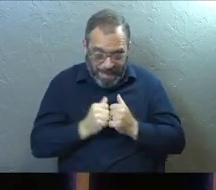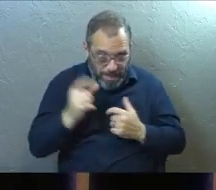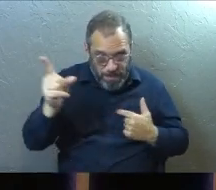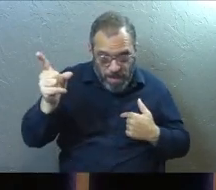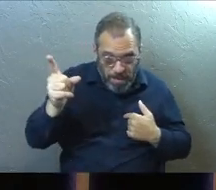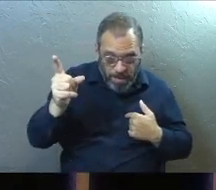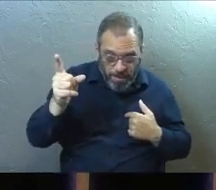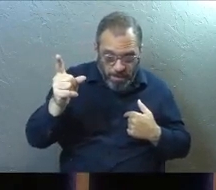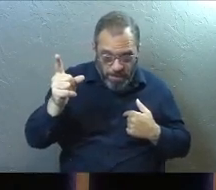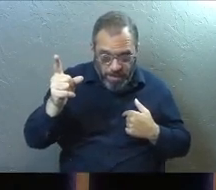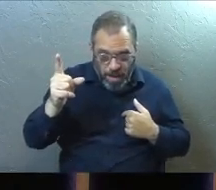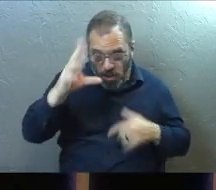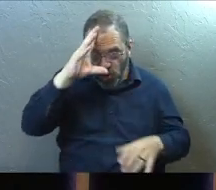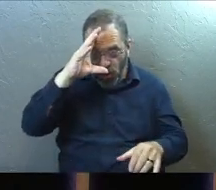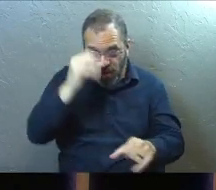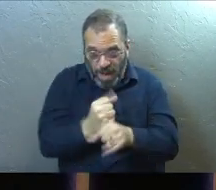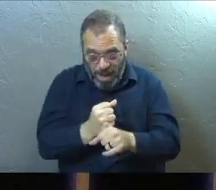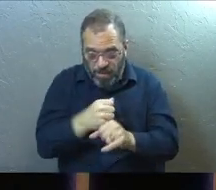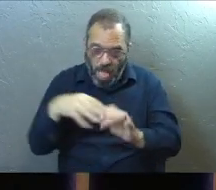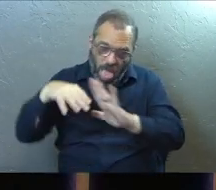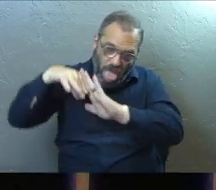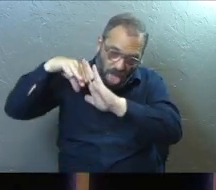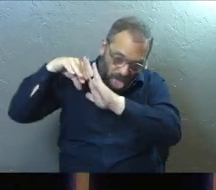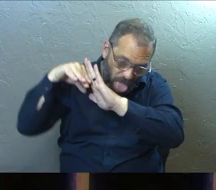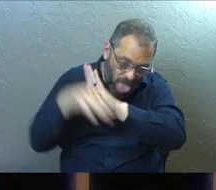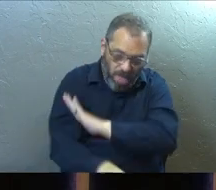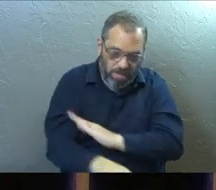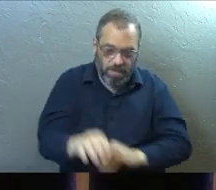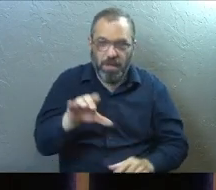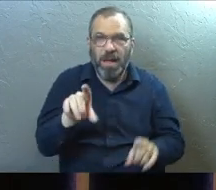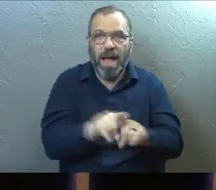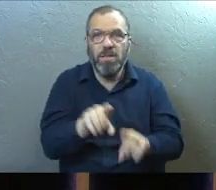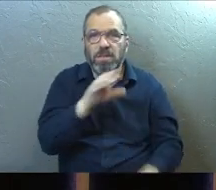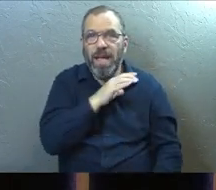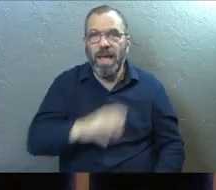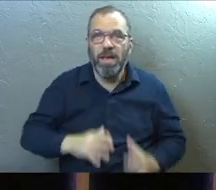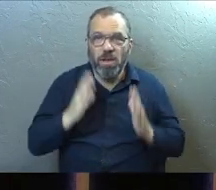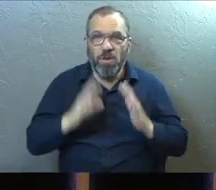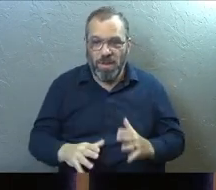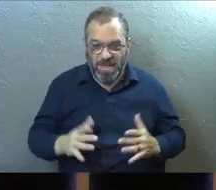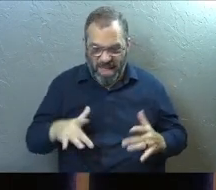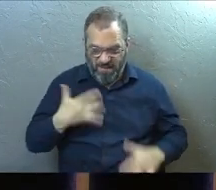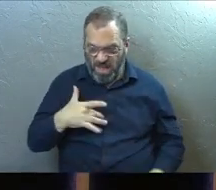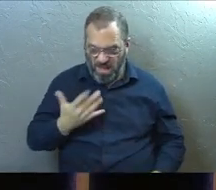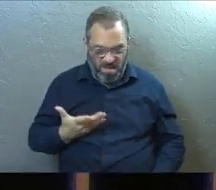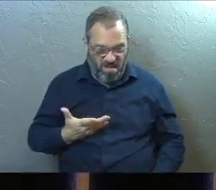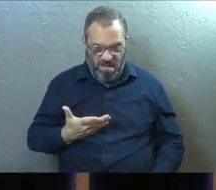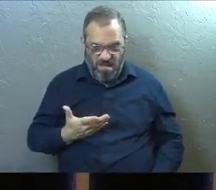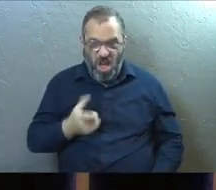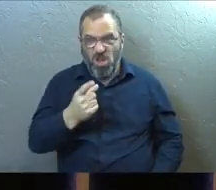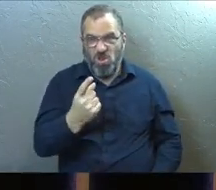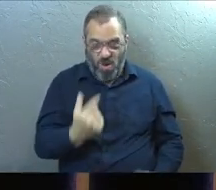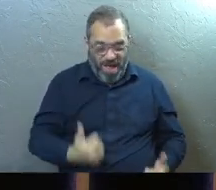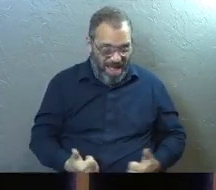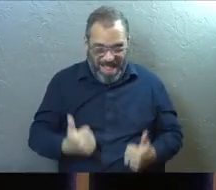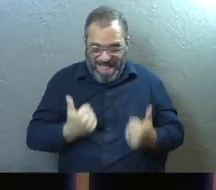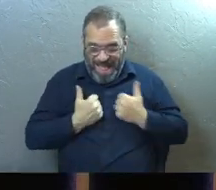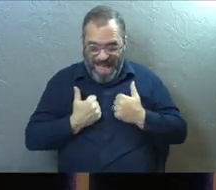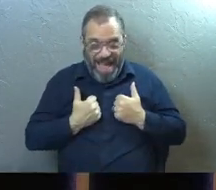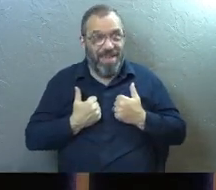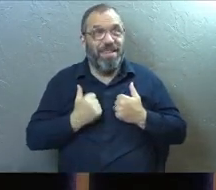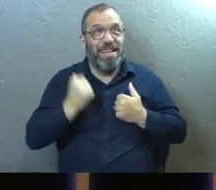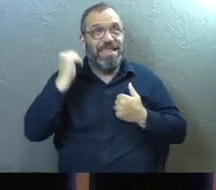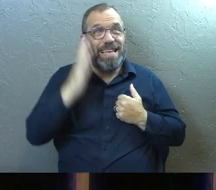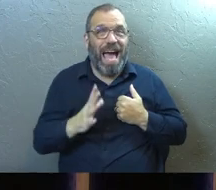your confidence plummets as a Christian. That feeling that you're alive in